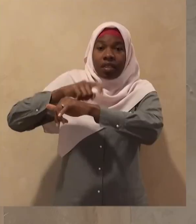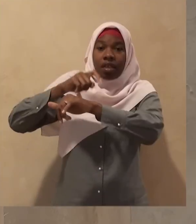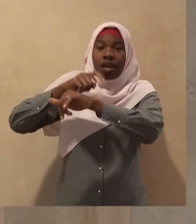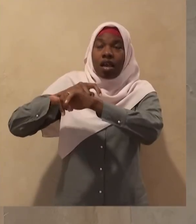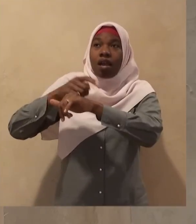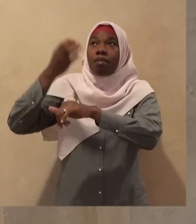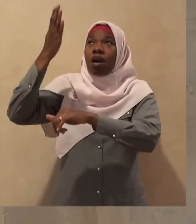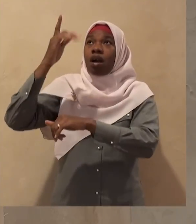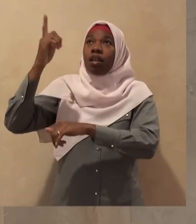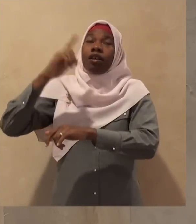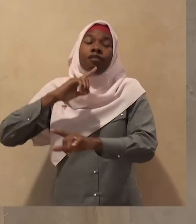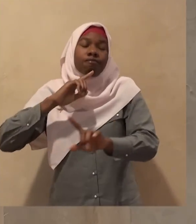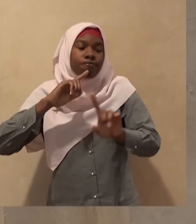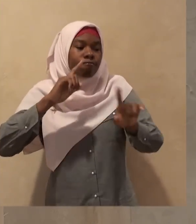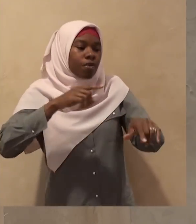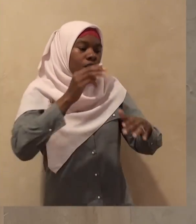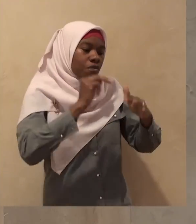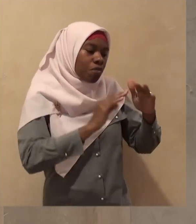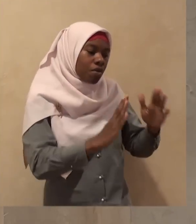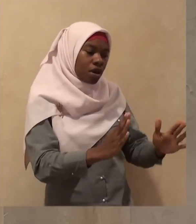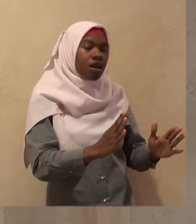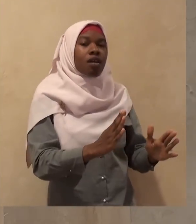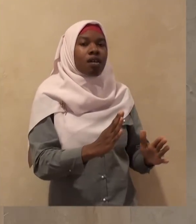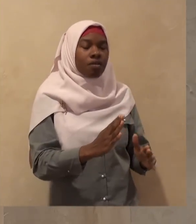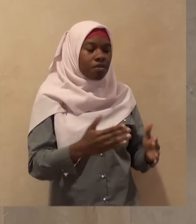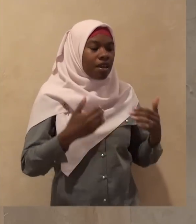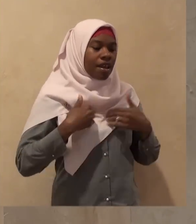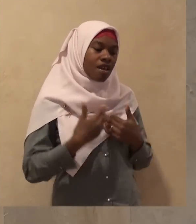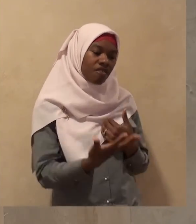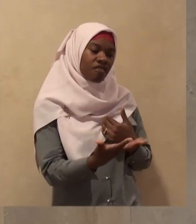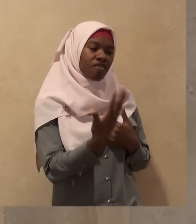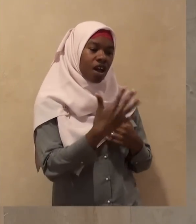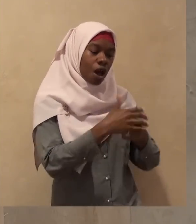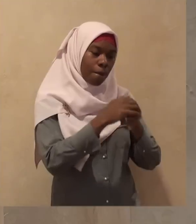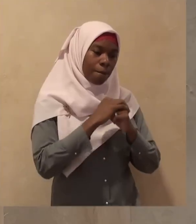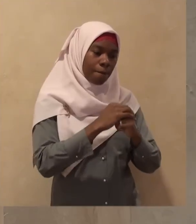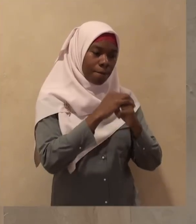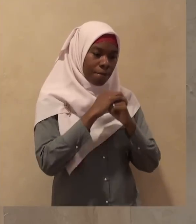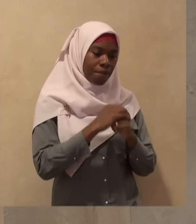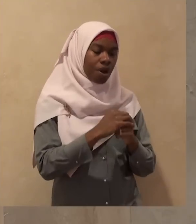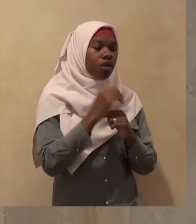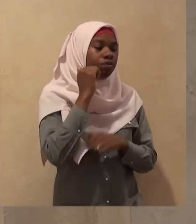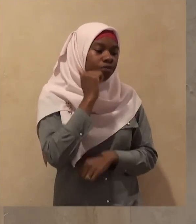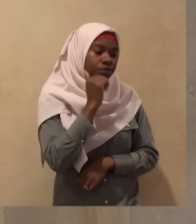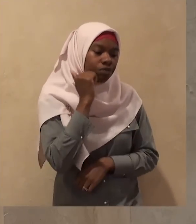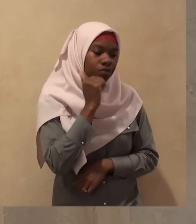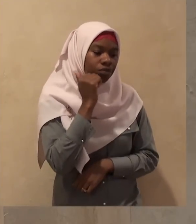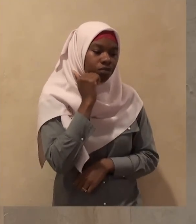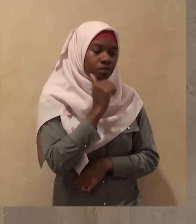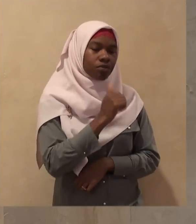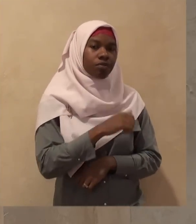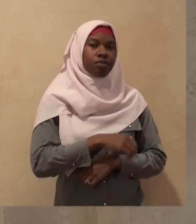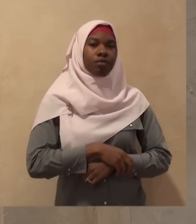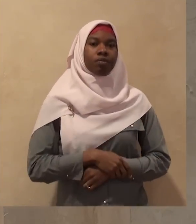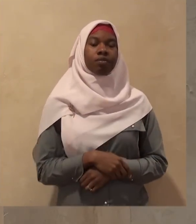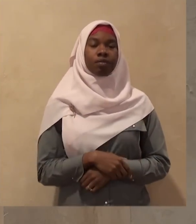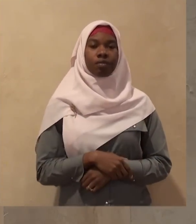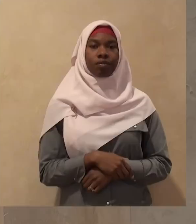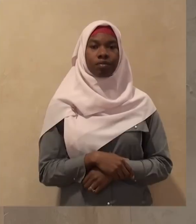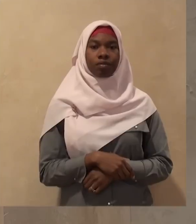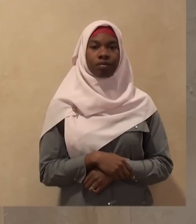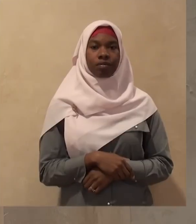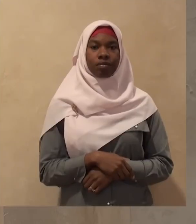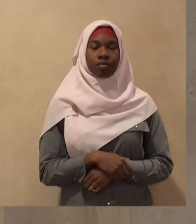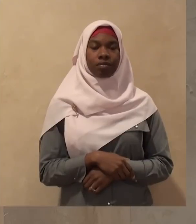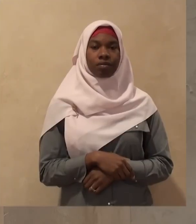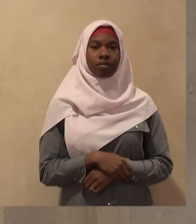at first Allah subhanahu wa ta'ala enjoined fifty prayers but our beloved rasul sallallahu alayhi was salam kept